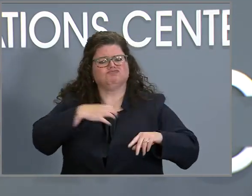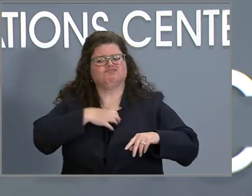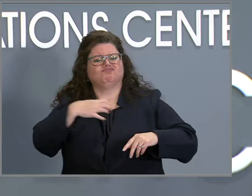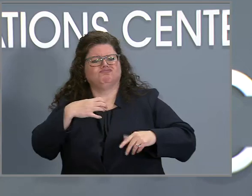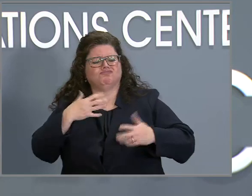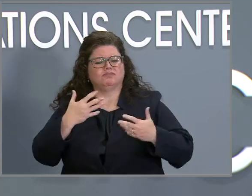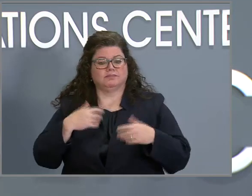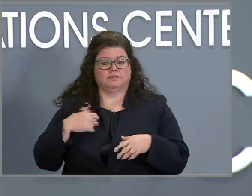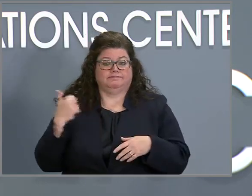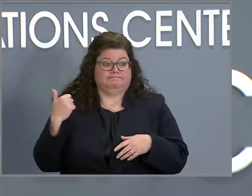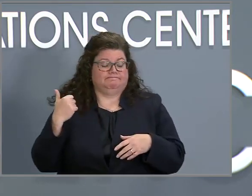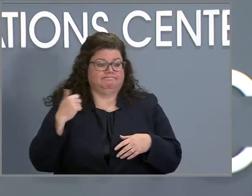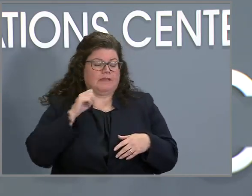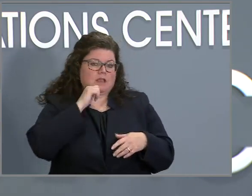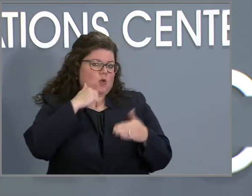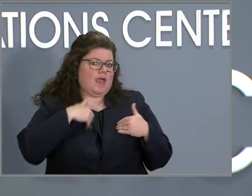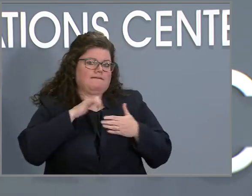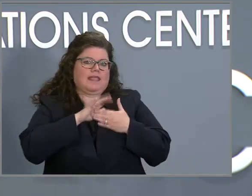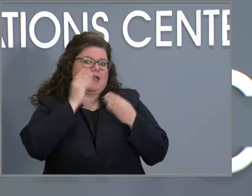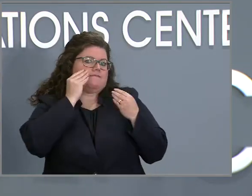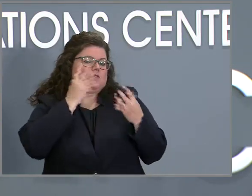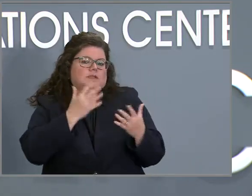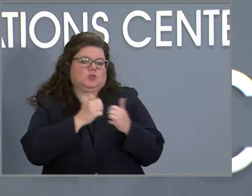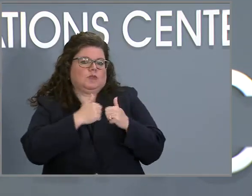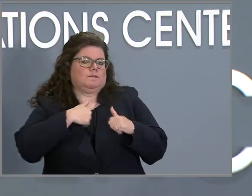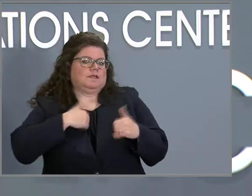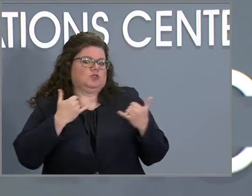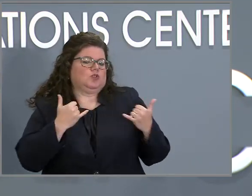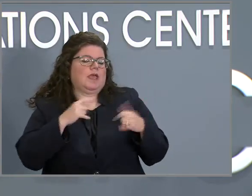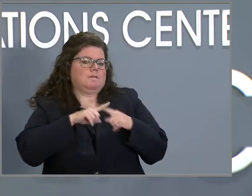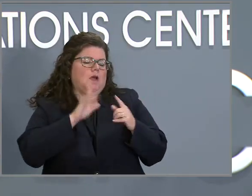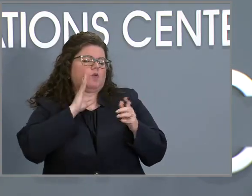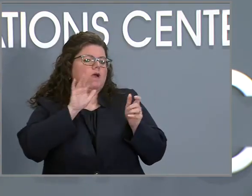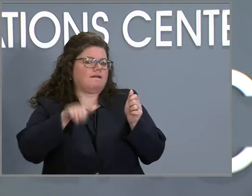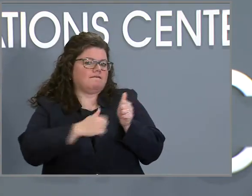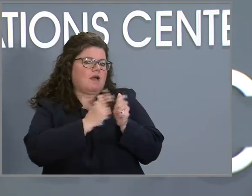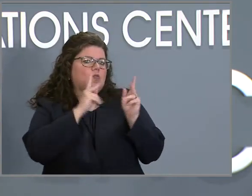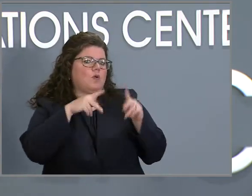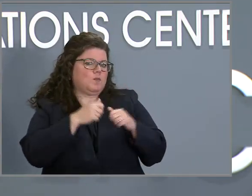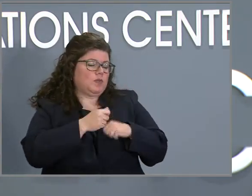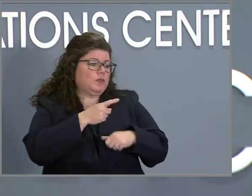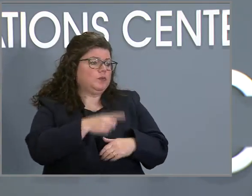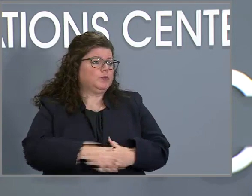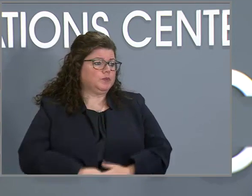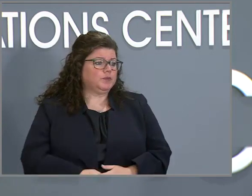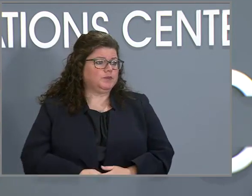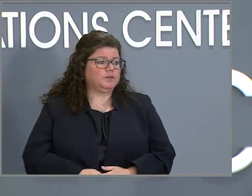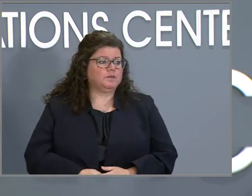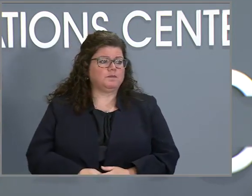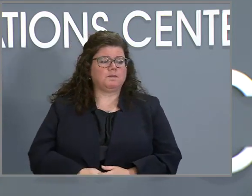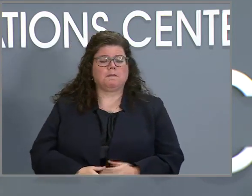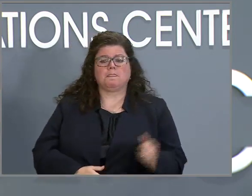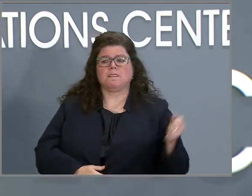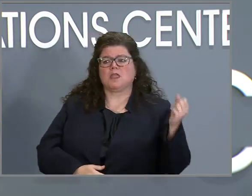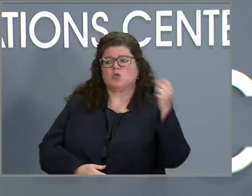have any of that information available with me today, but we'll be glad to follow up and provide that to you. And I have a question or two